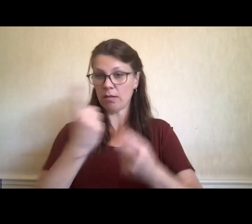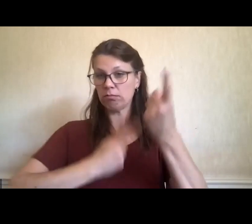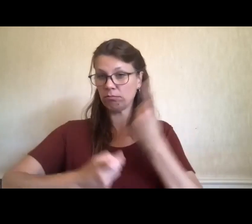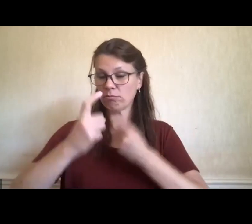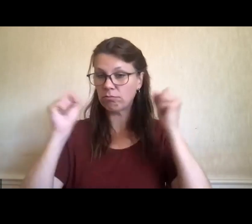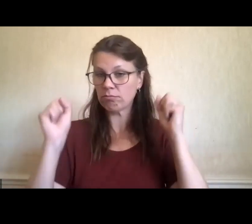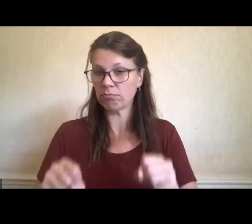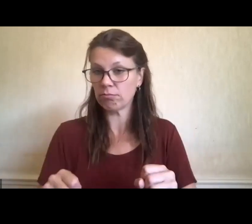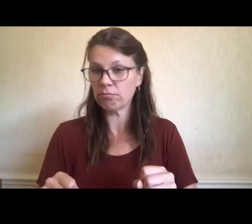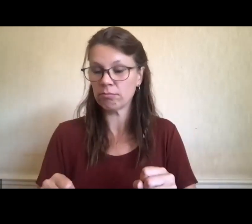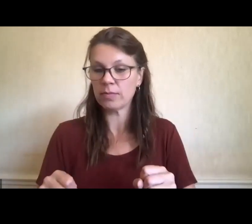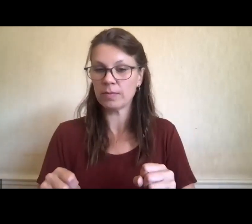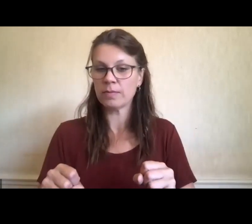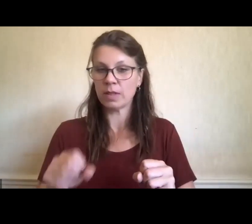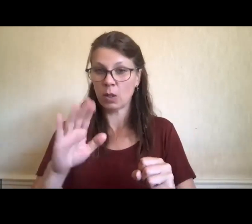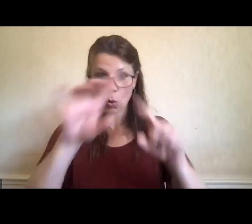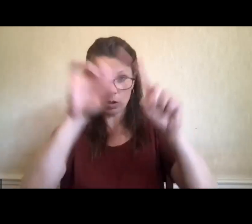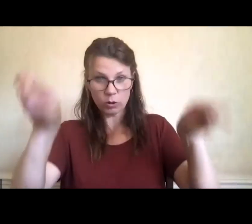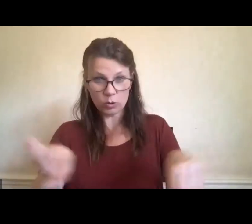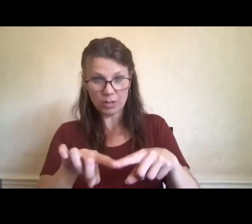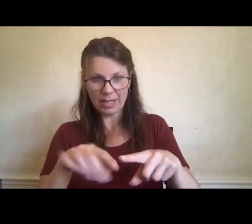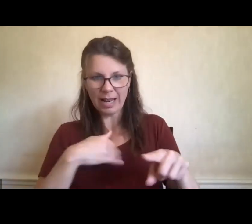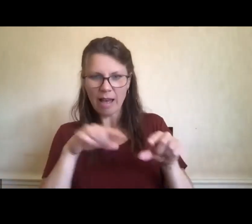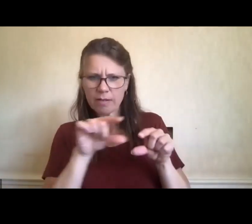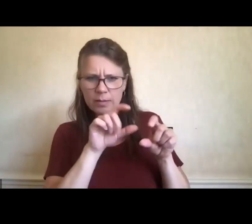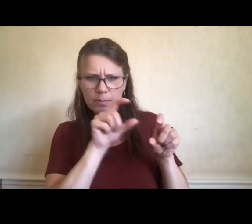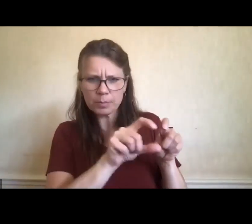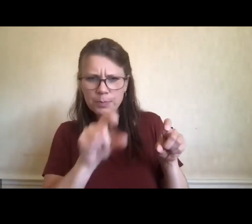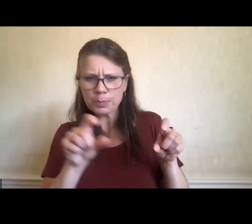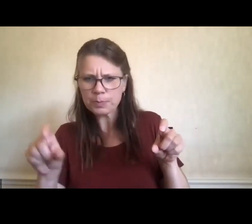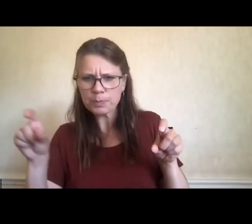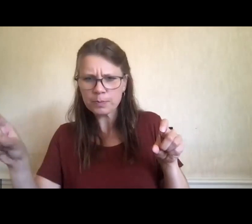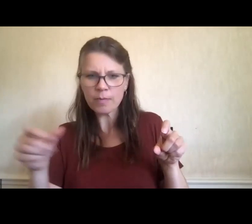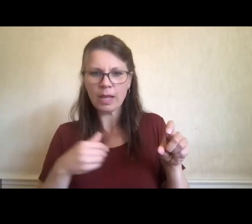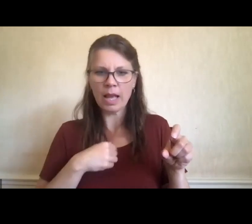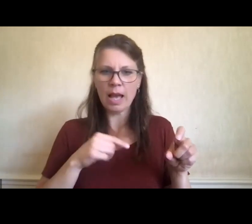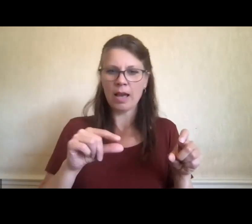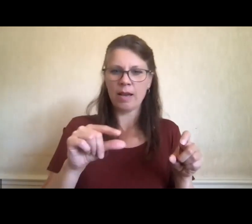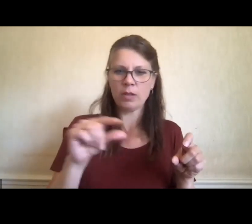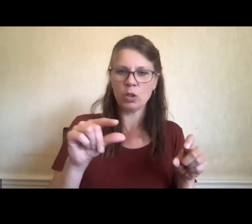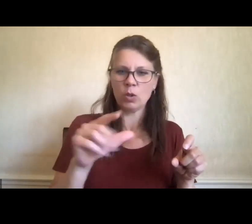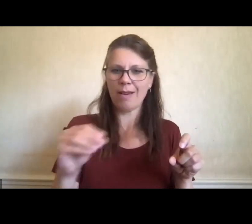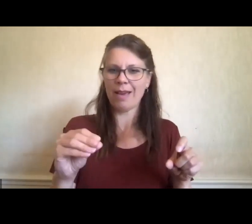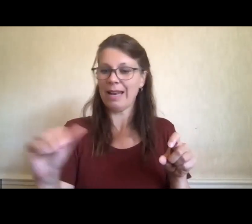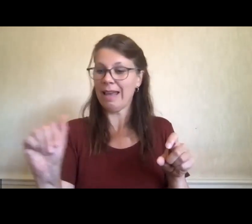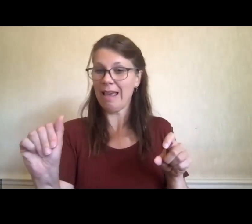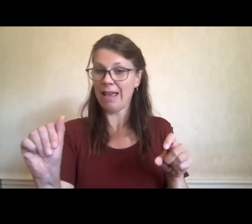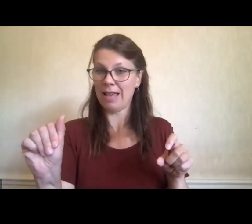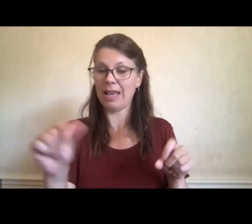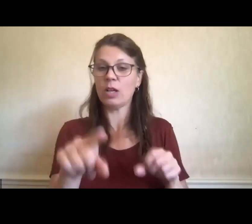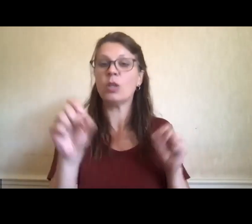your screen, there is a q&a function, you'll be able to put in your questions